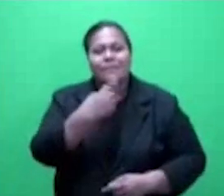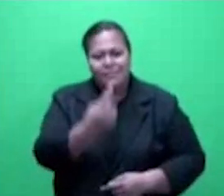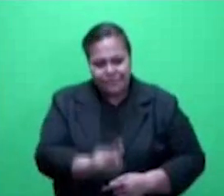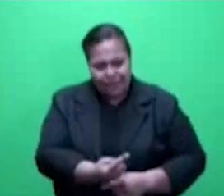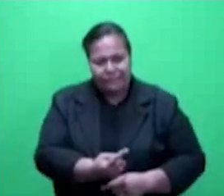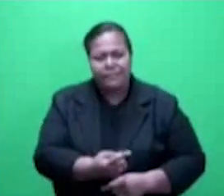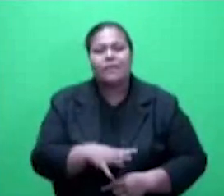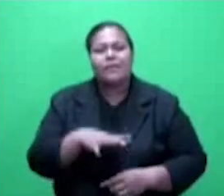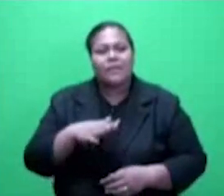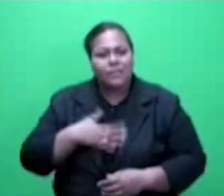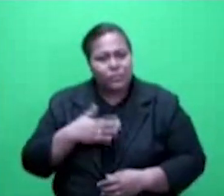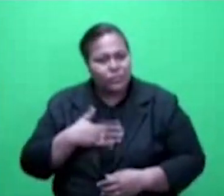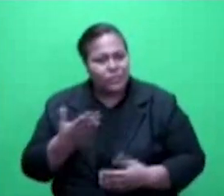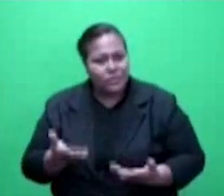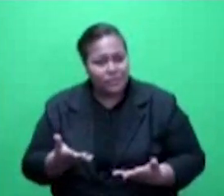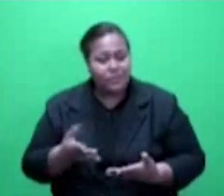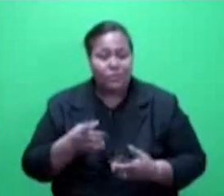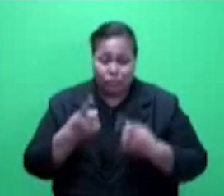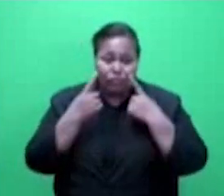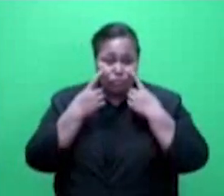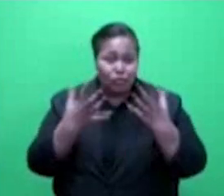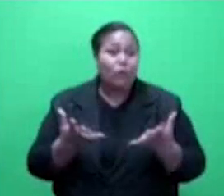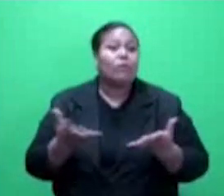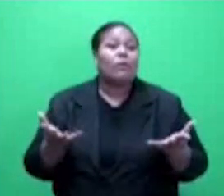this is reflected in the division among themselves.